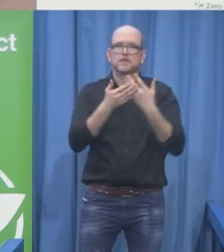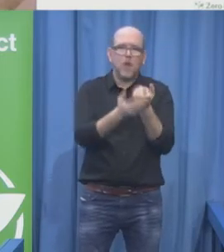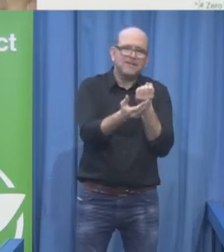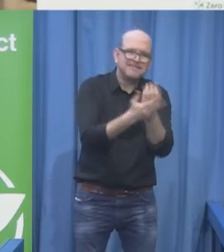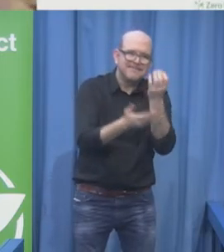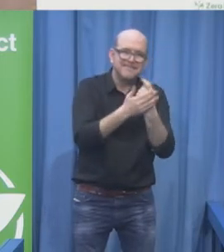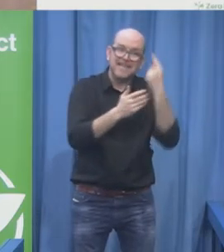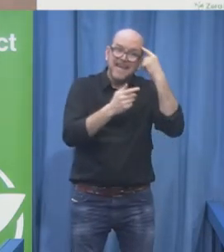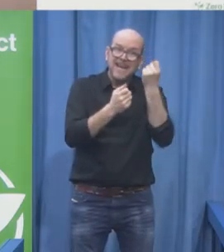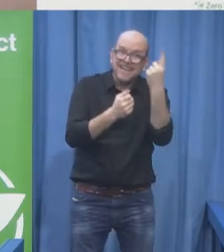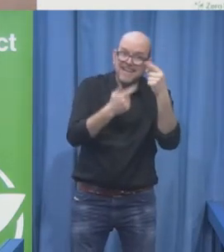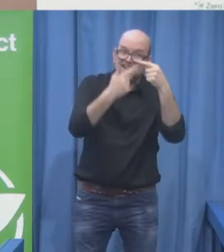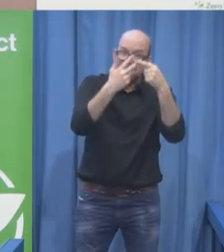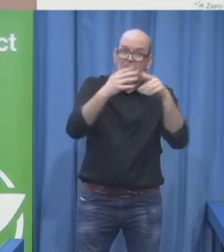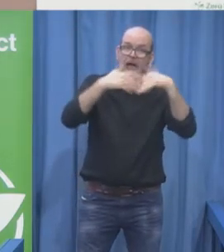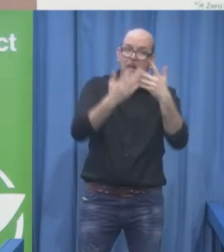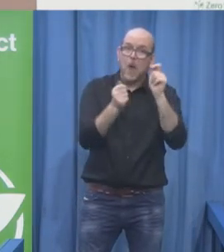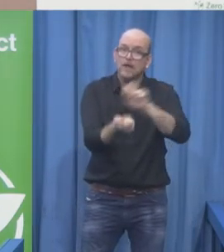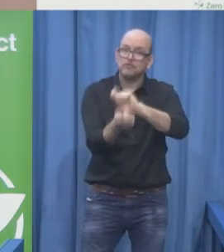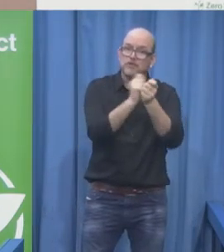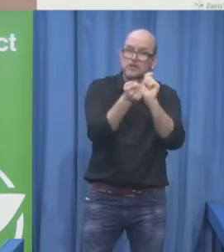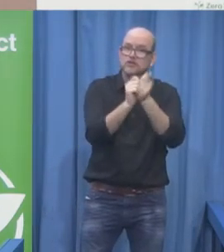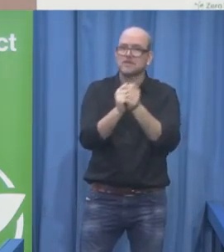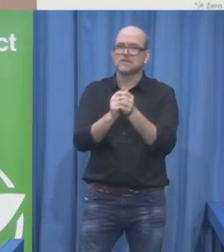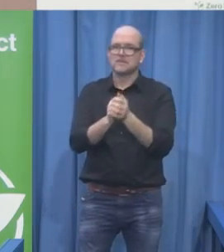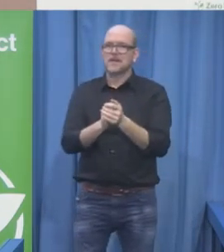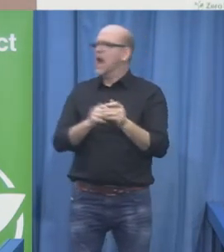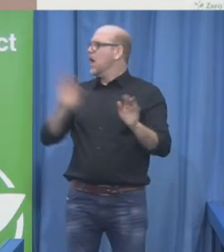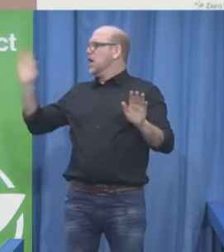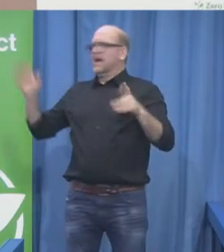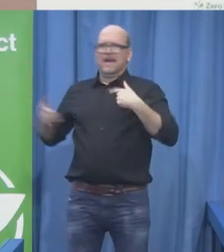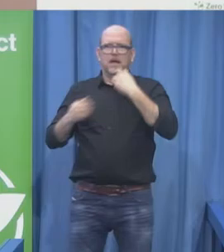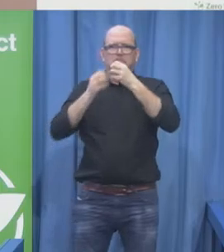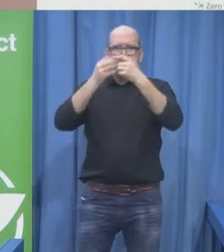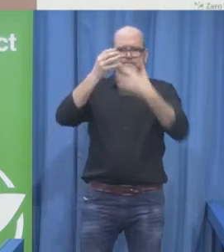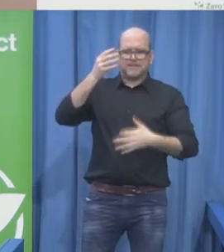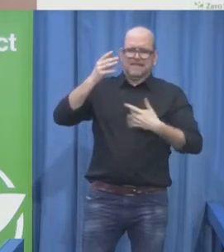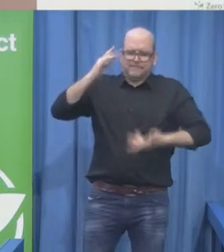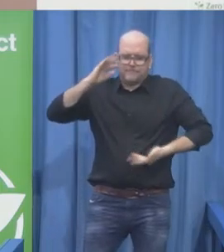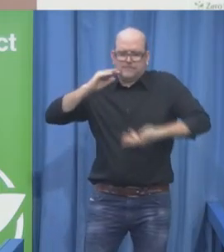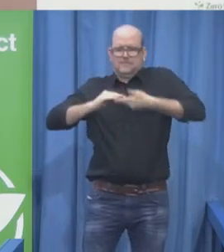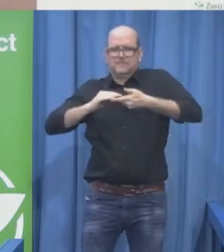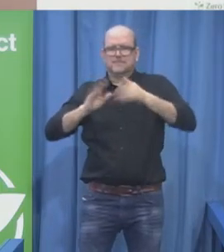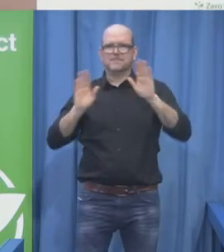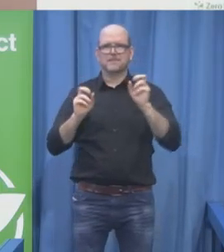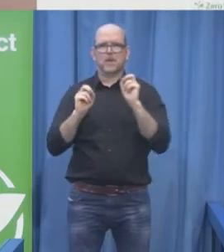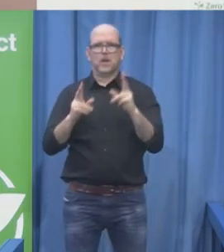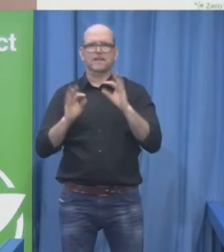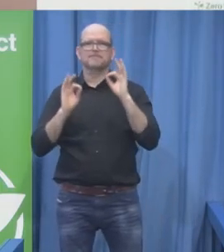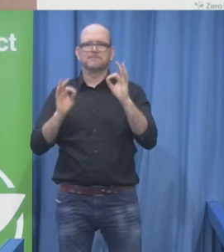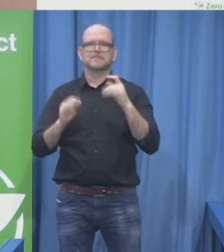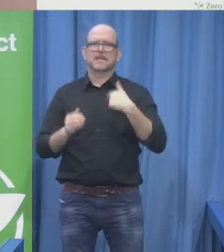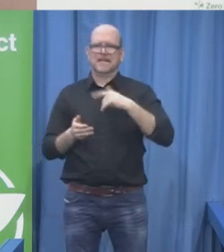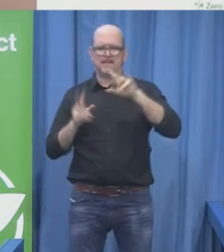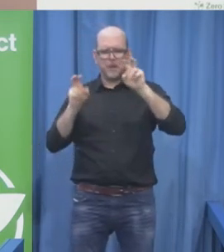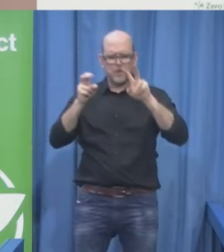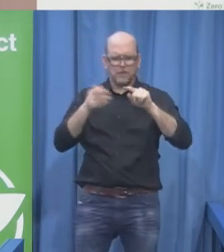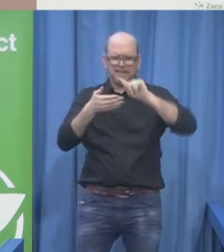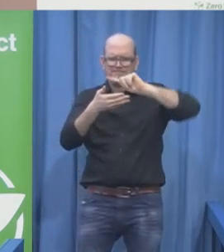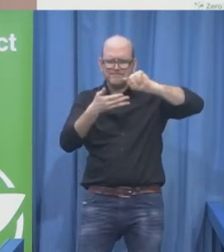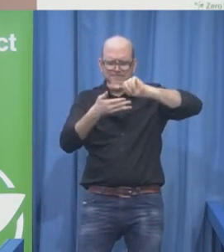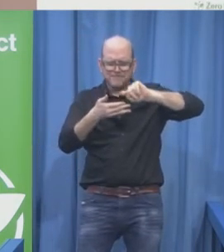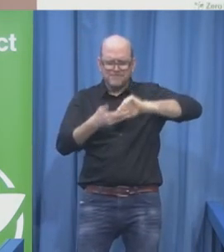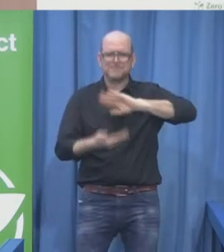too long. I'll try to skip a few things. But, so beyond these moral imperatives